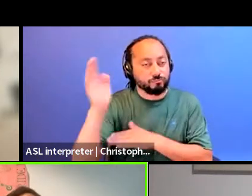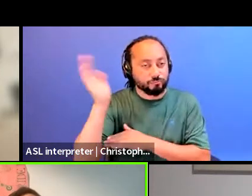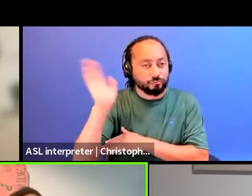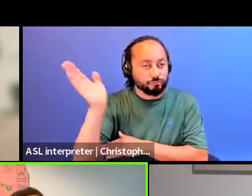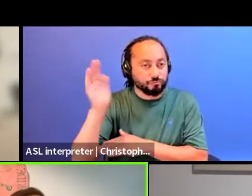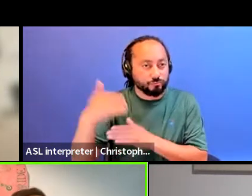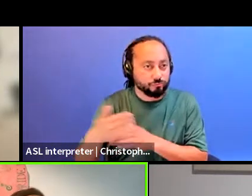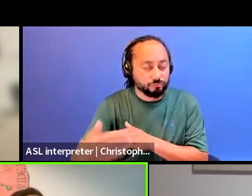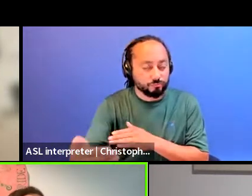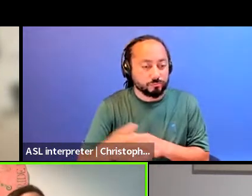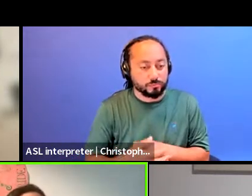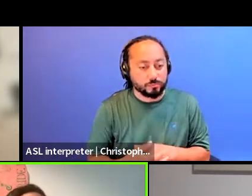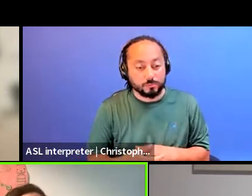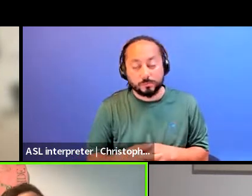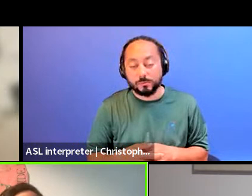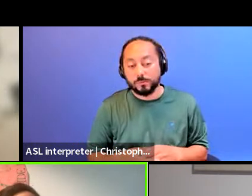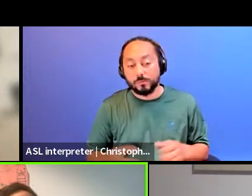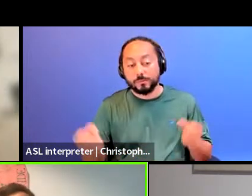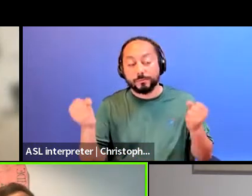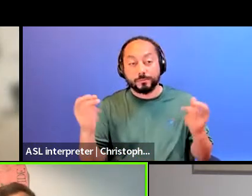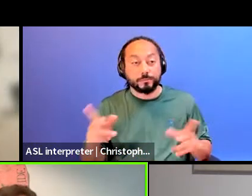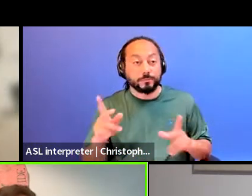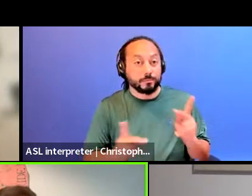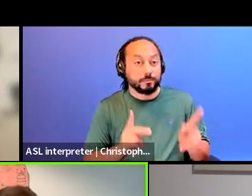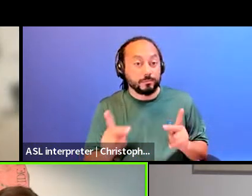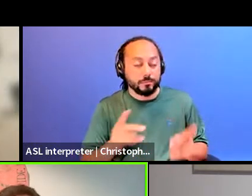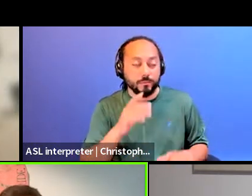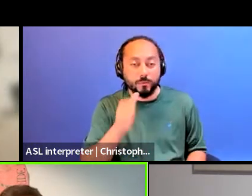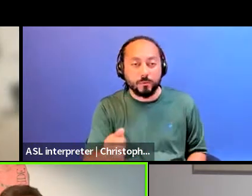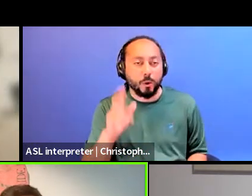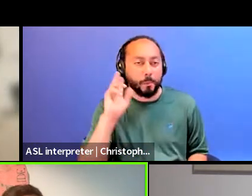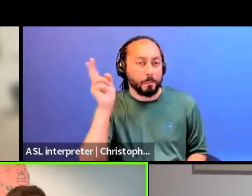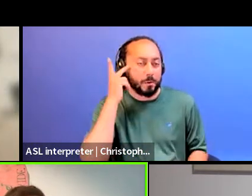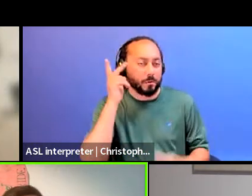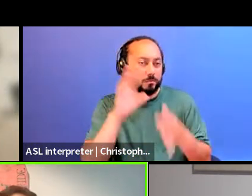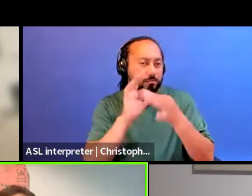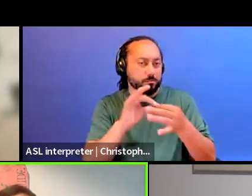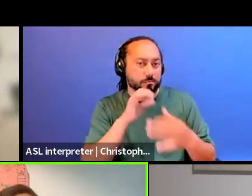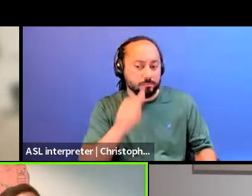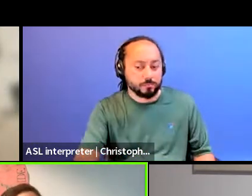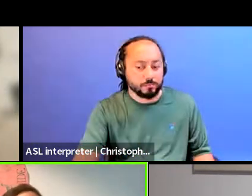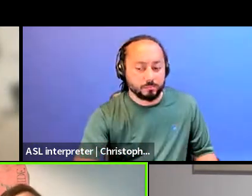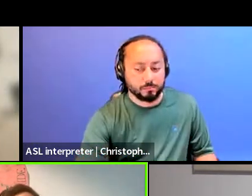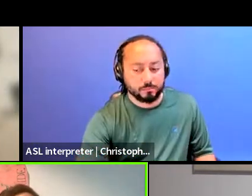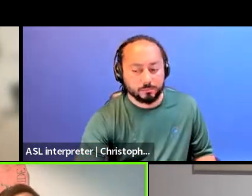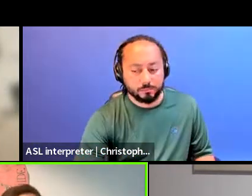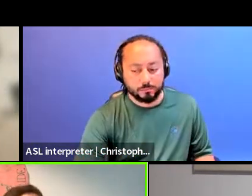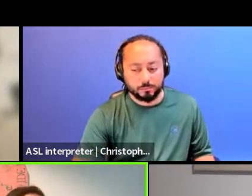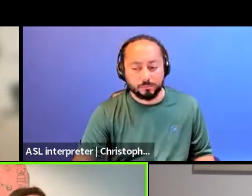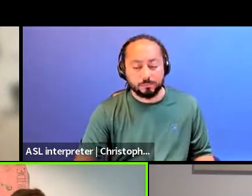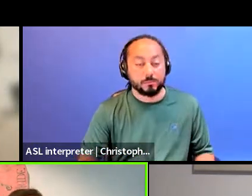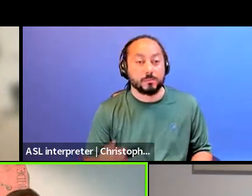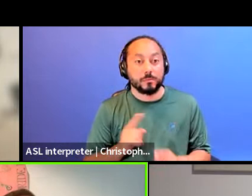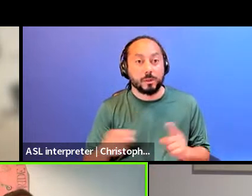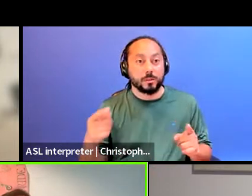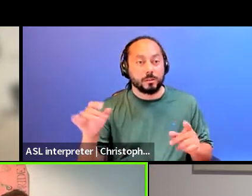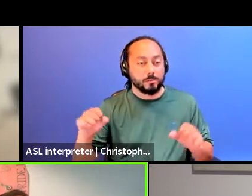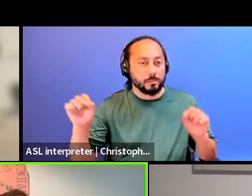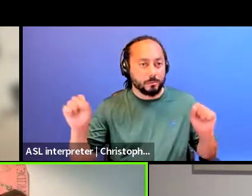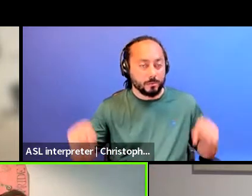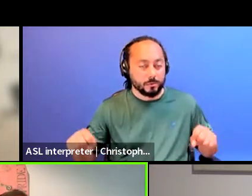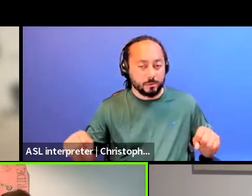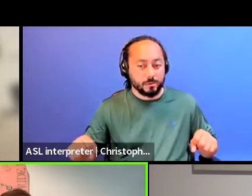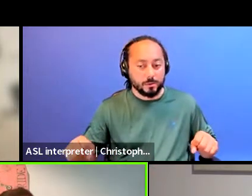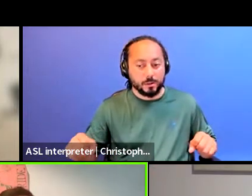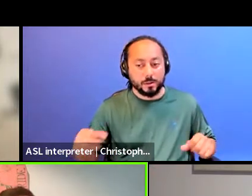people who had become, who are maybe not particularly politicized, right. Um, being, it was possible there, there was a, there was a